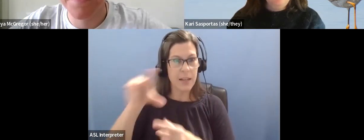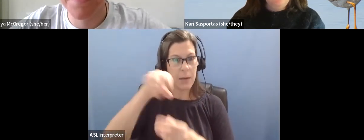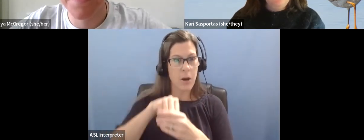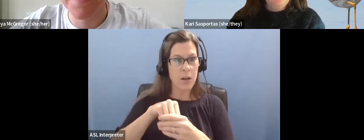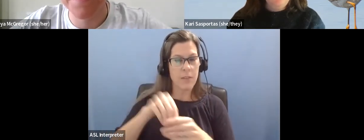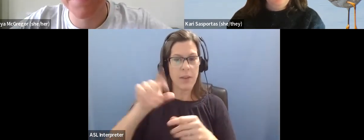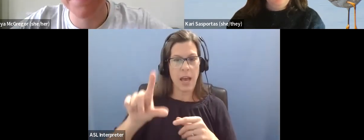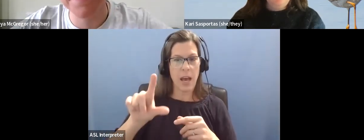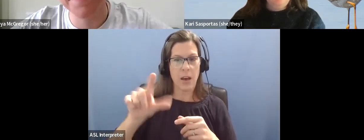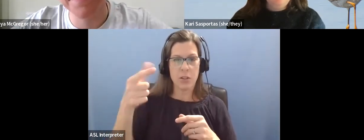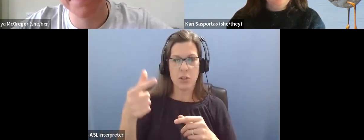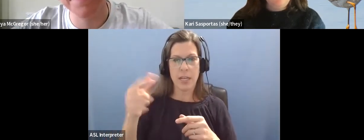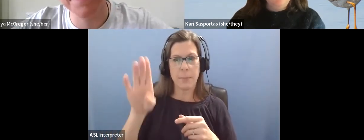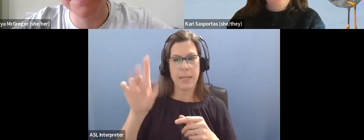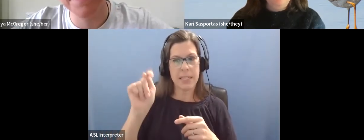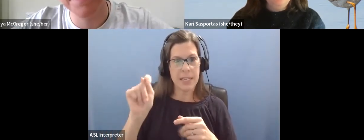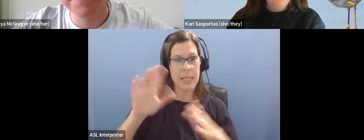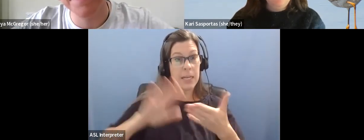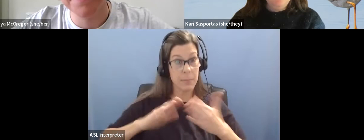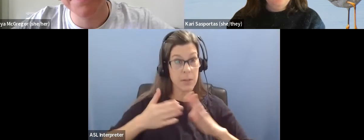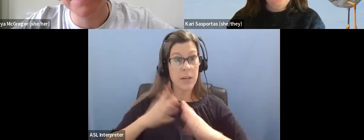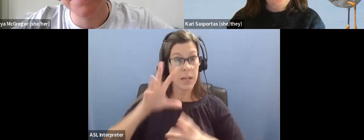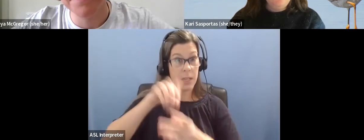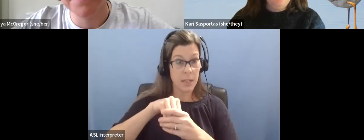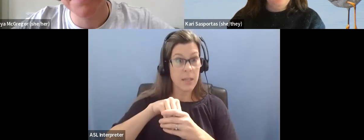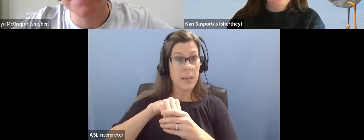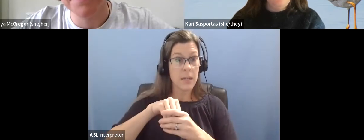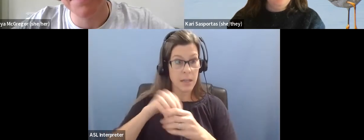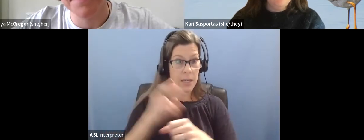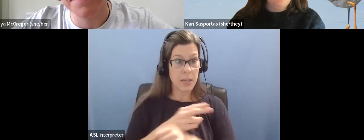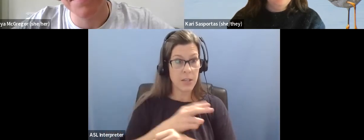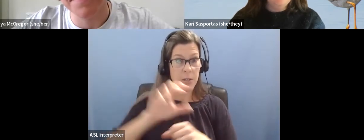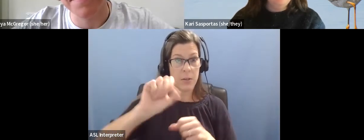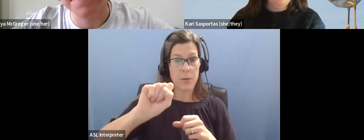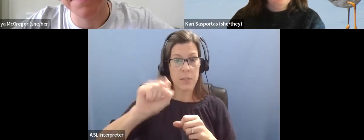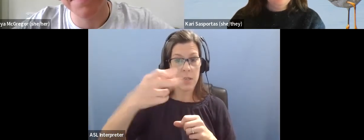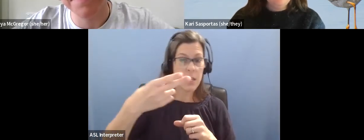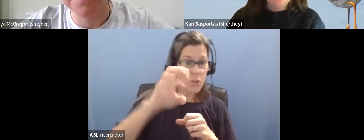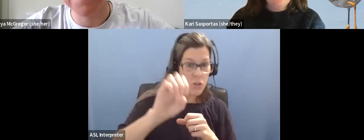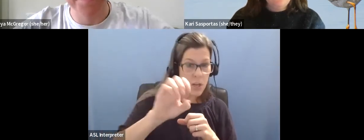community and I use she or they pronouns.